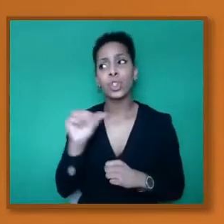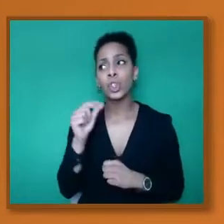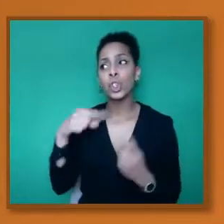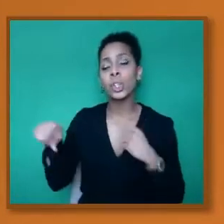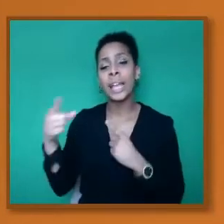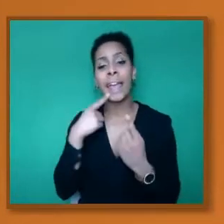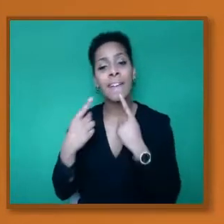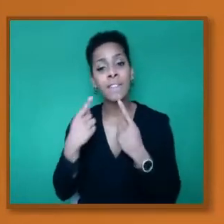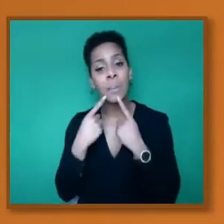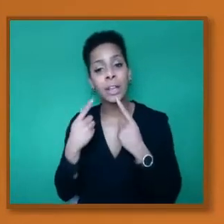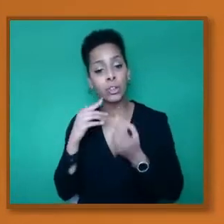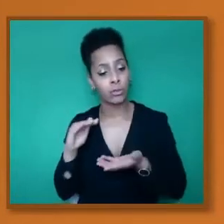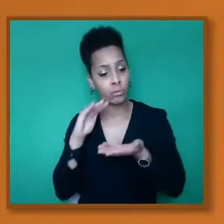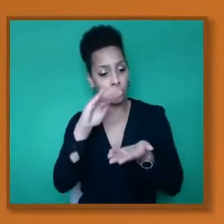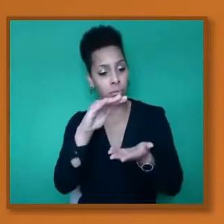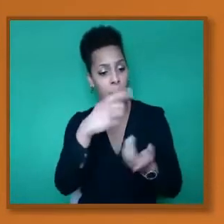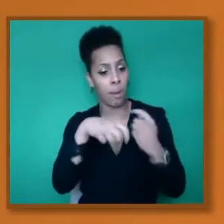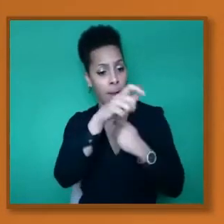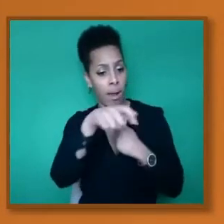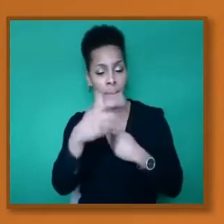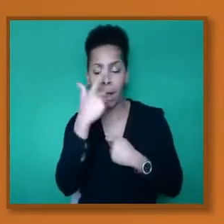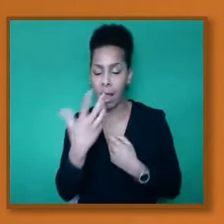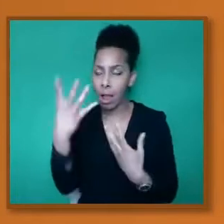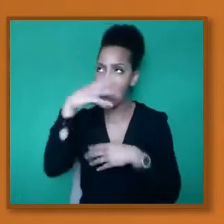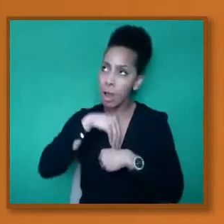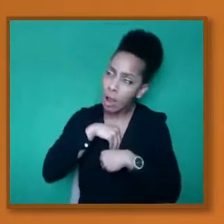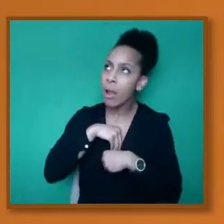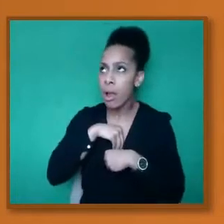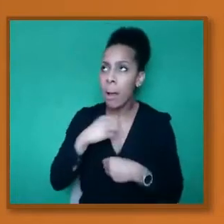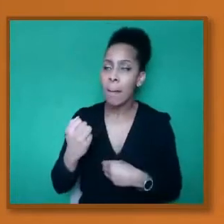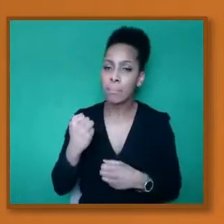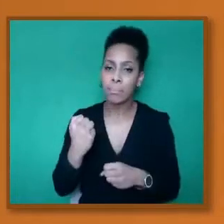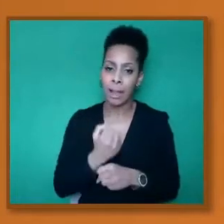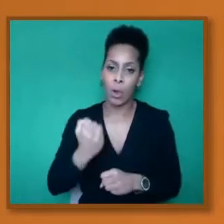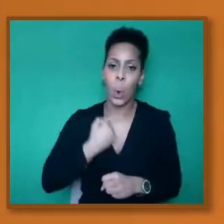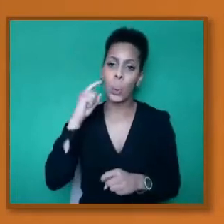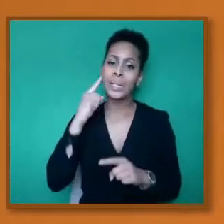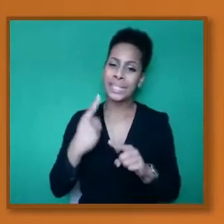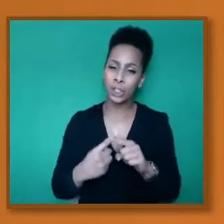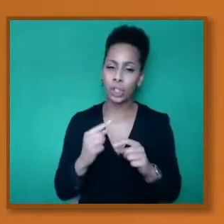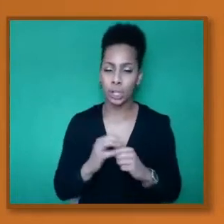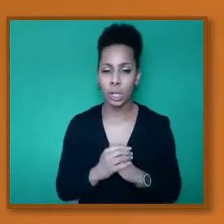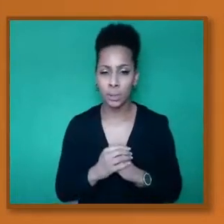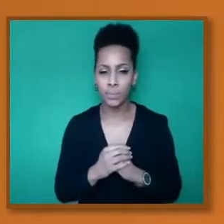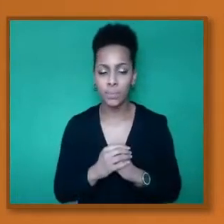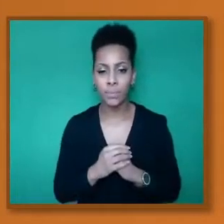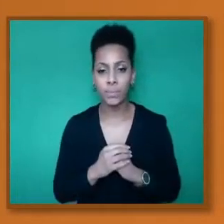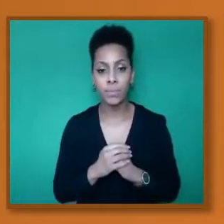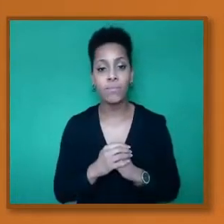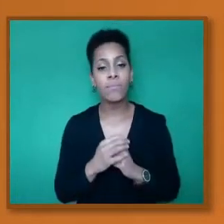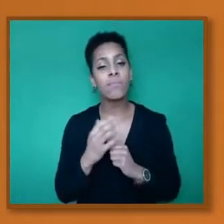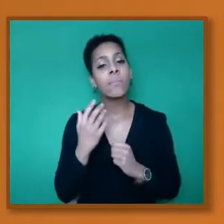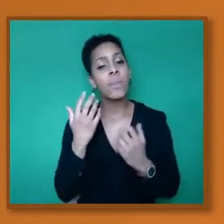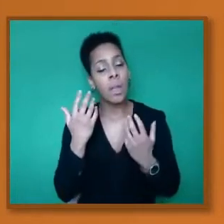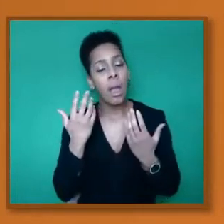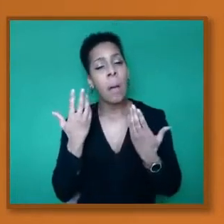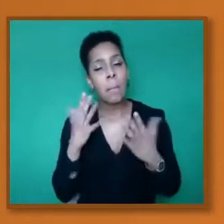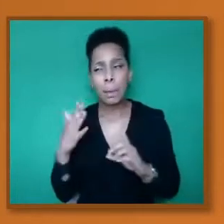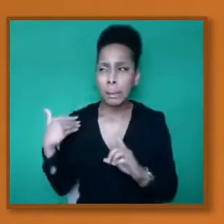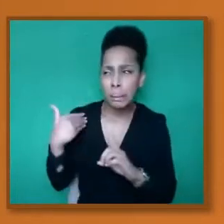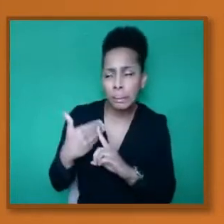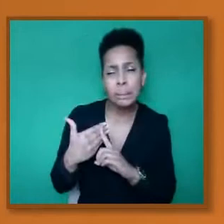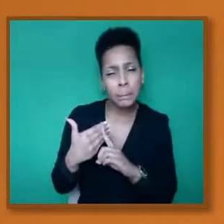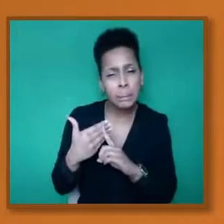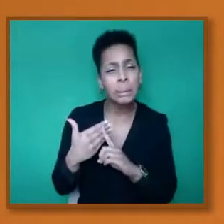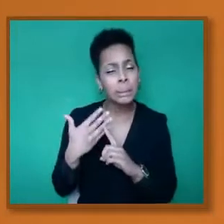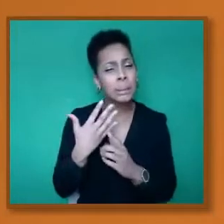And there are lots of questions about the vaccines about And I'll just raise a few that has been raised with me.